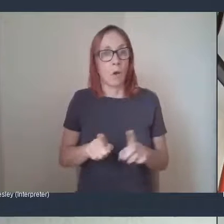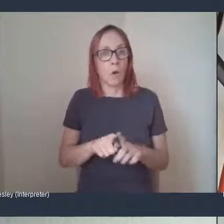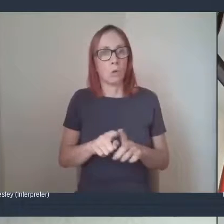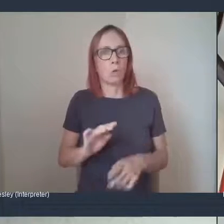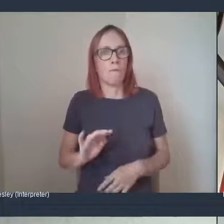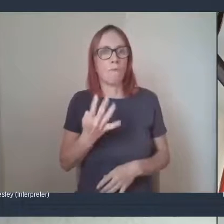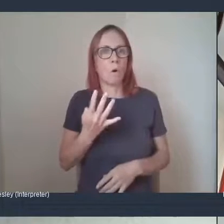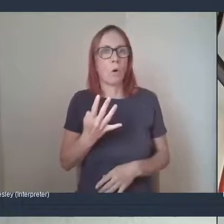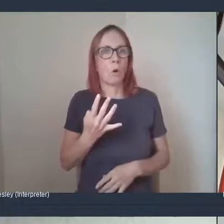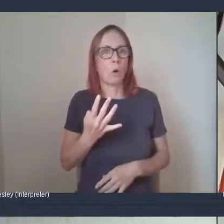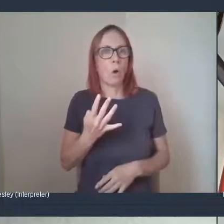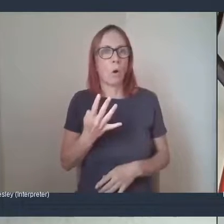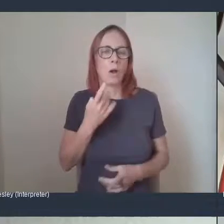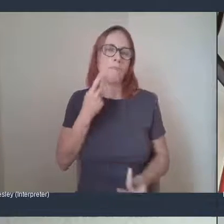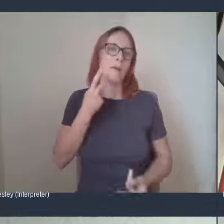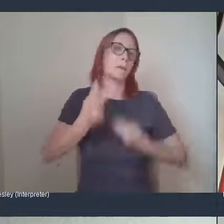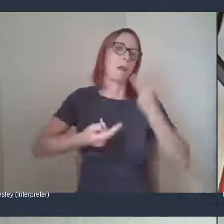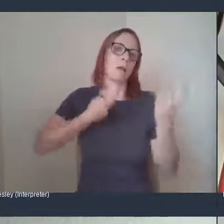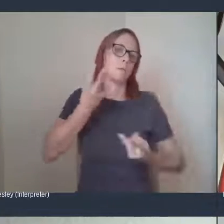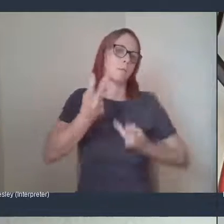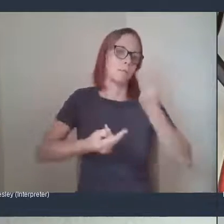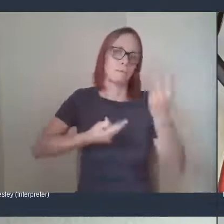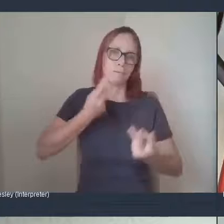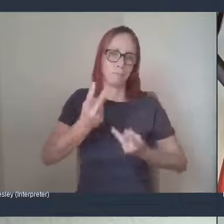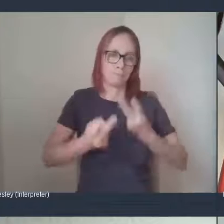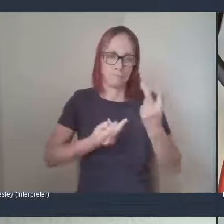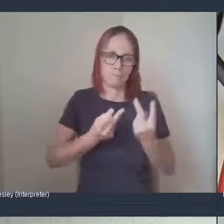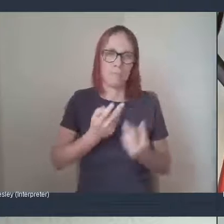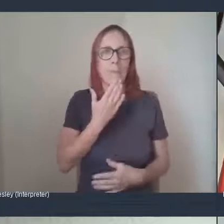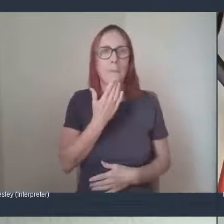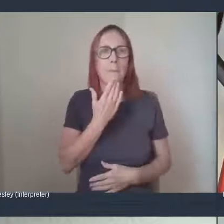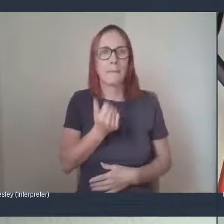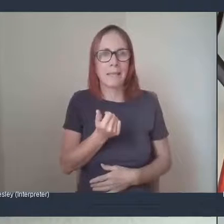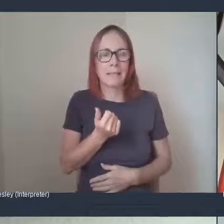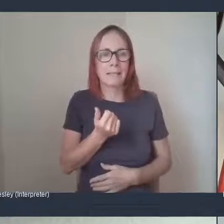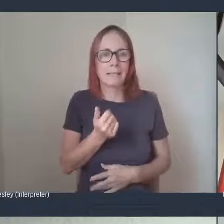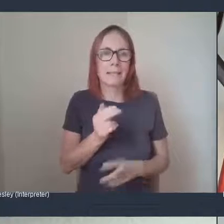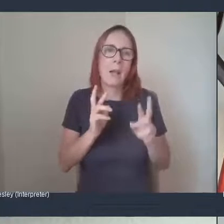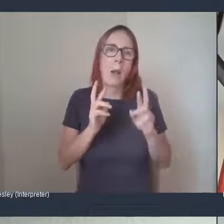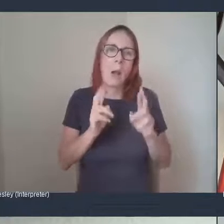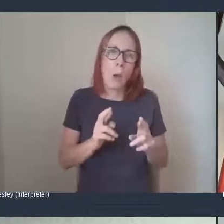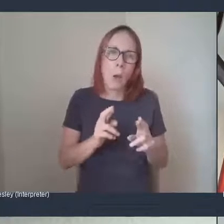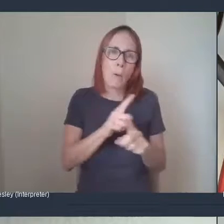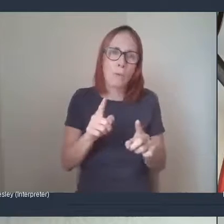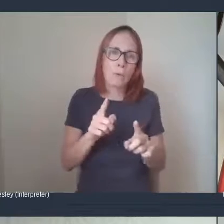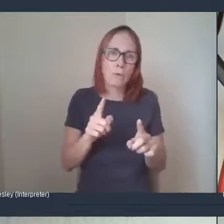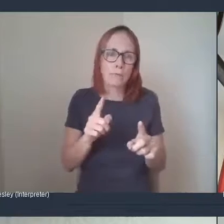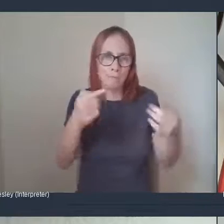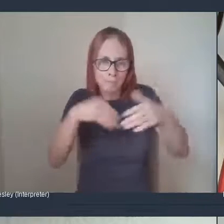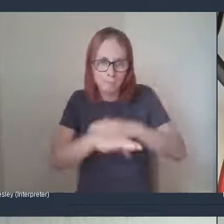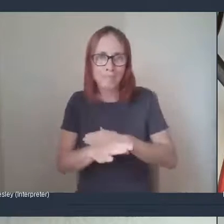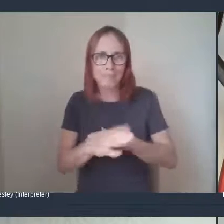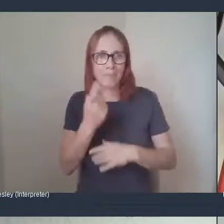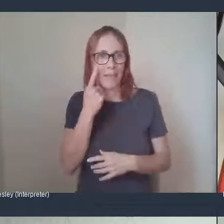for us as well. So, please, I hope it's all come back with me.